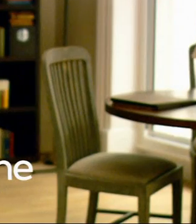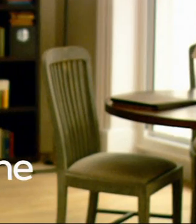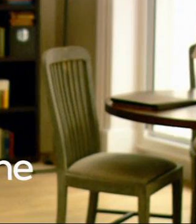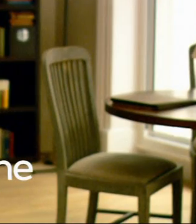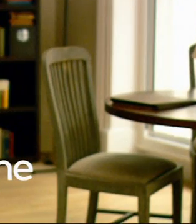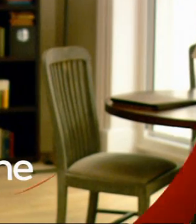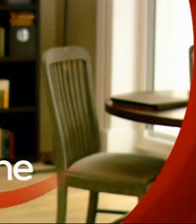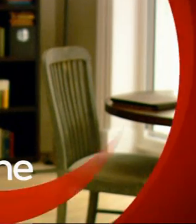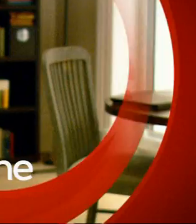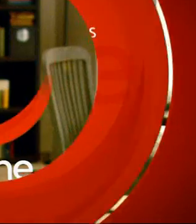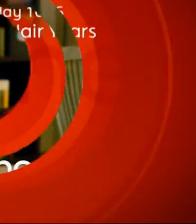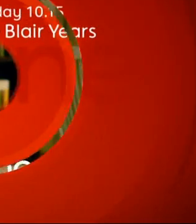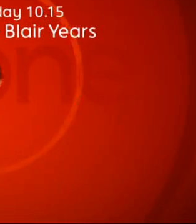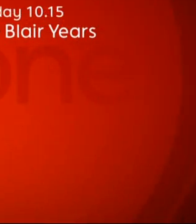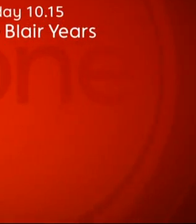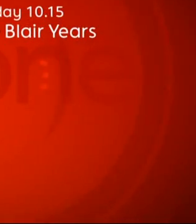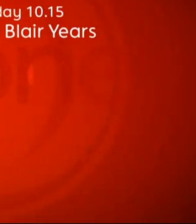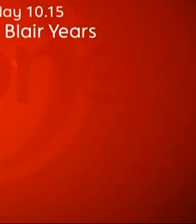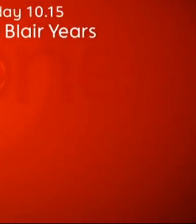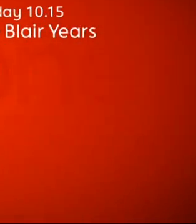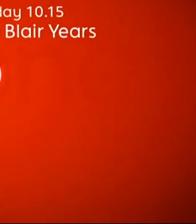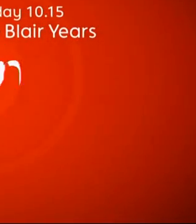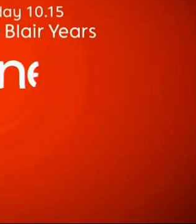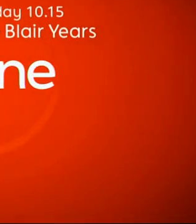Is that that then? On BBC One.